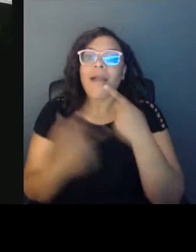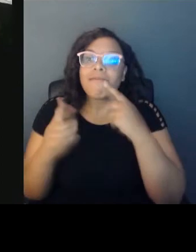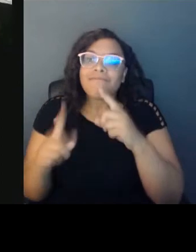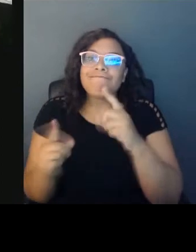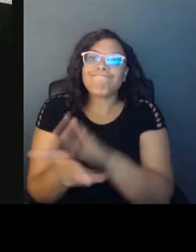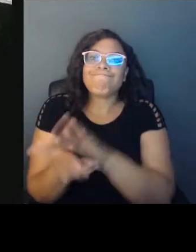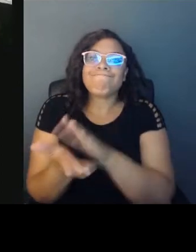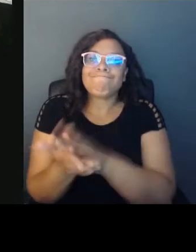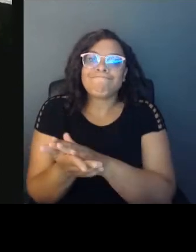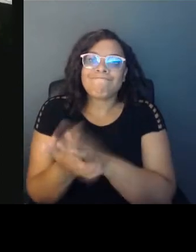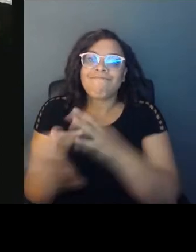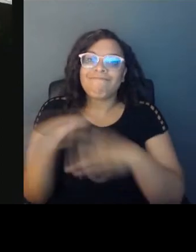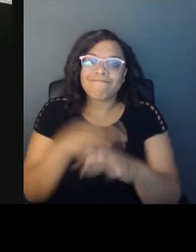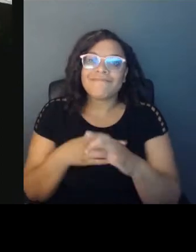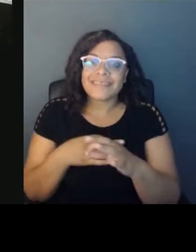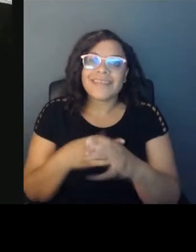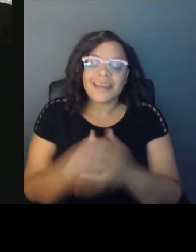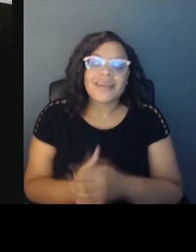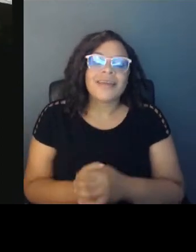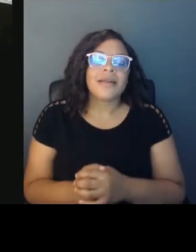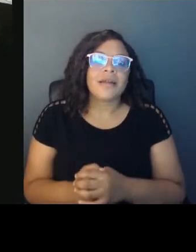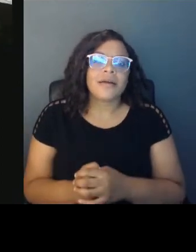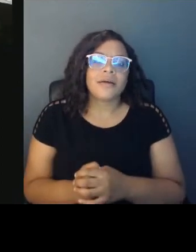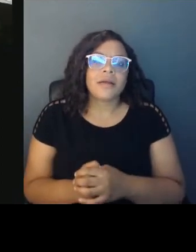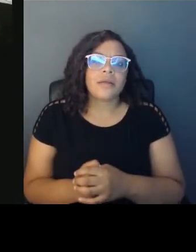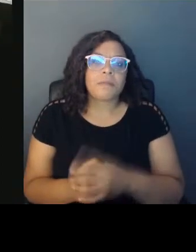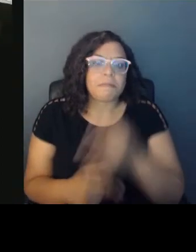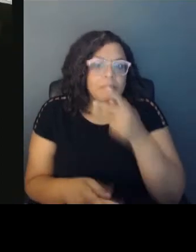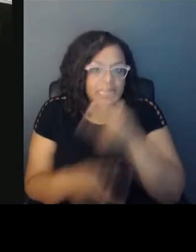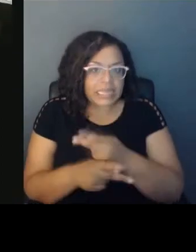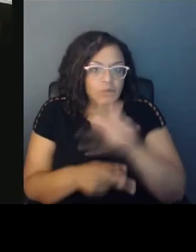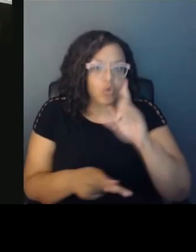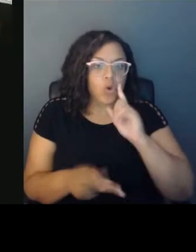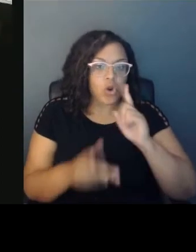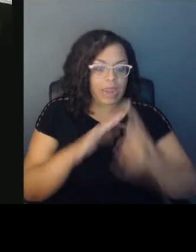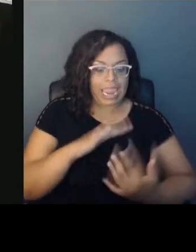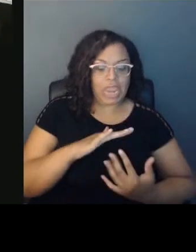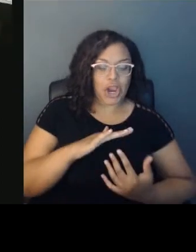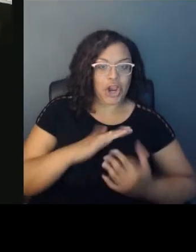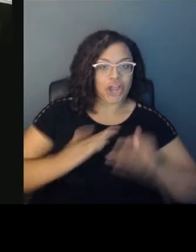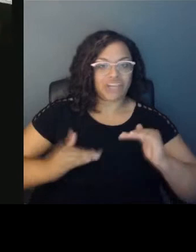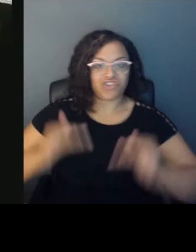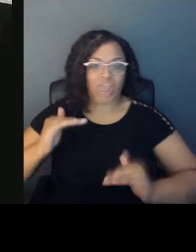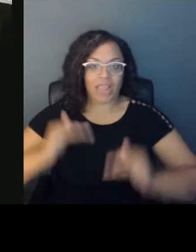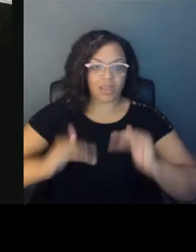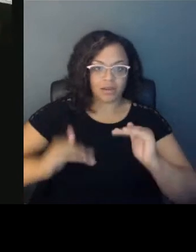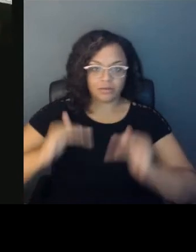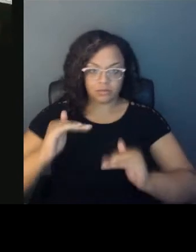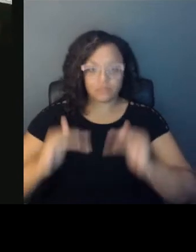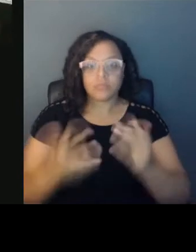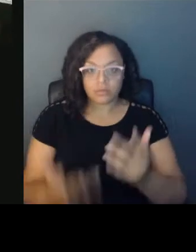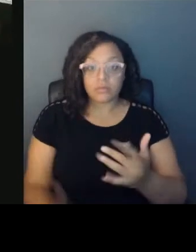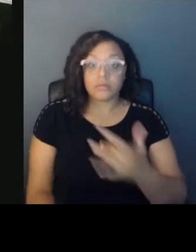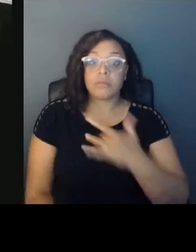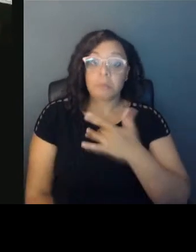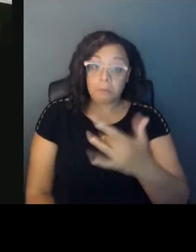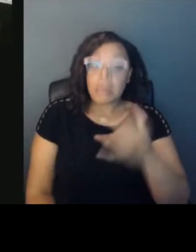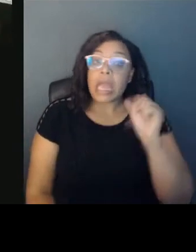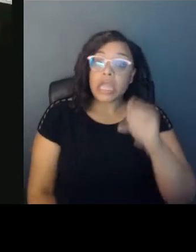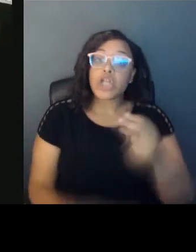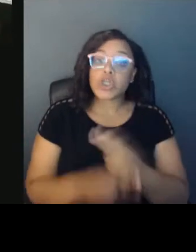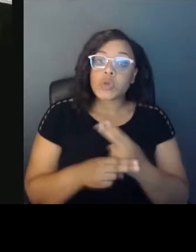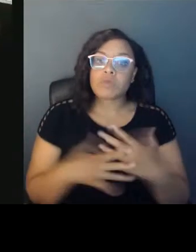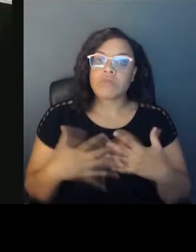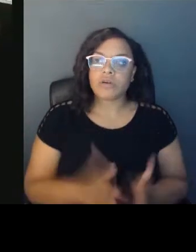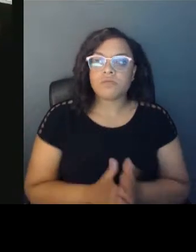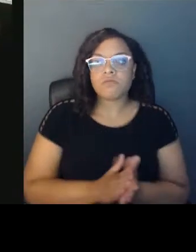And I think you have to keep that anger in check because in a lot of ways, you you can use it as a motivating force. You can use it to kind of push you